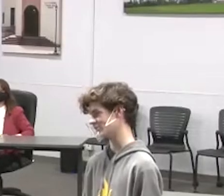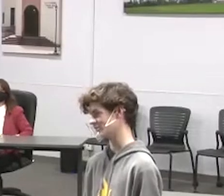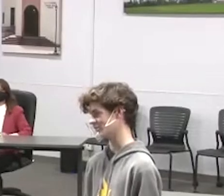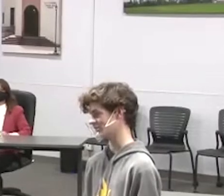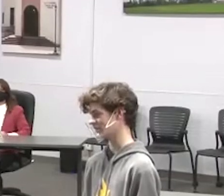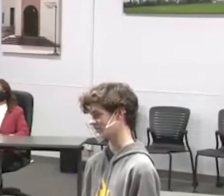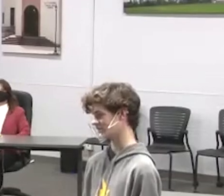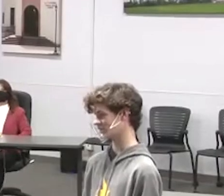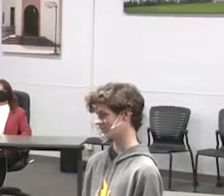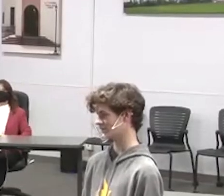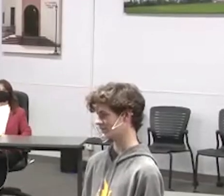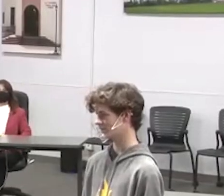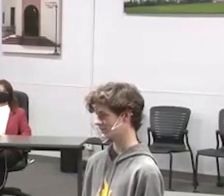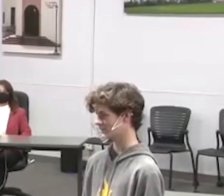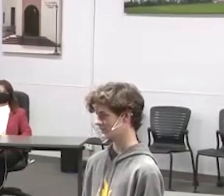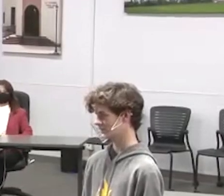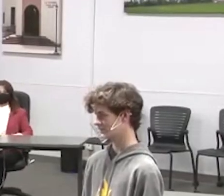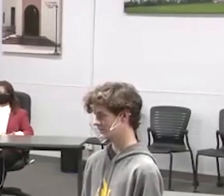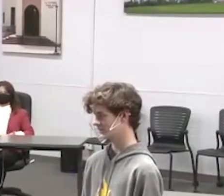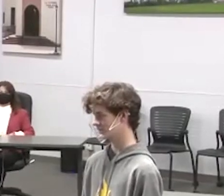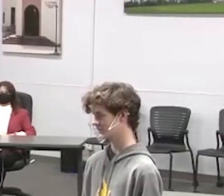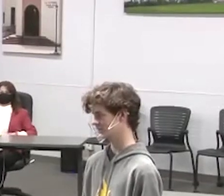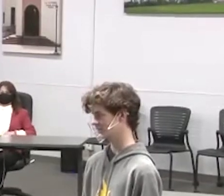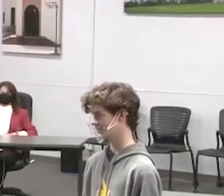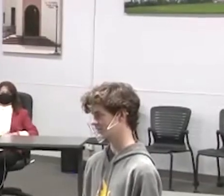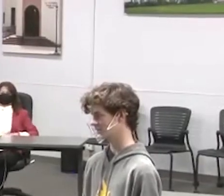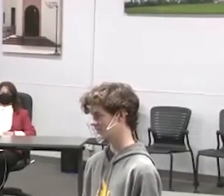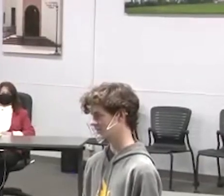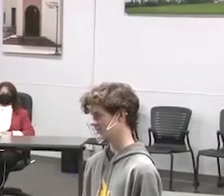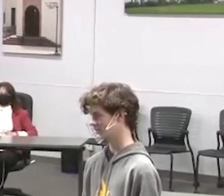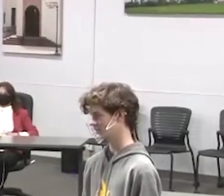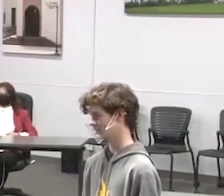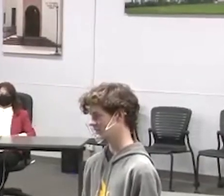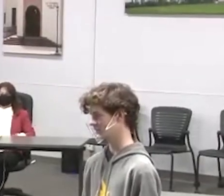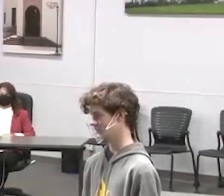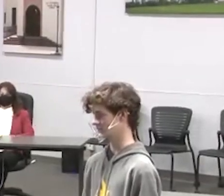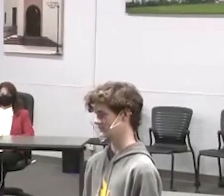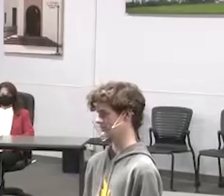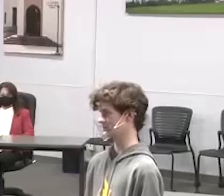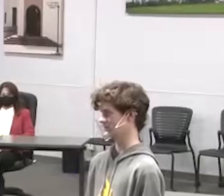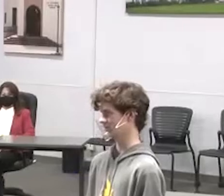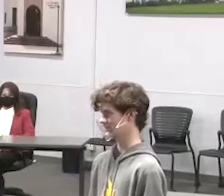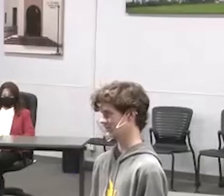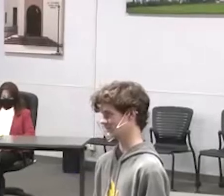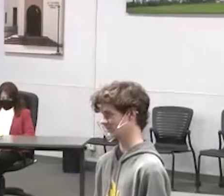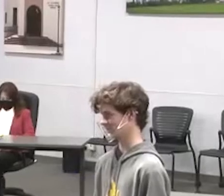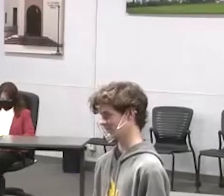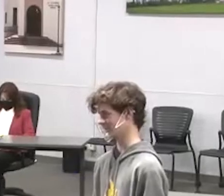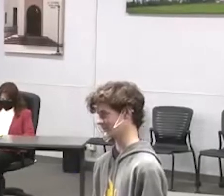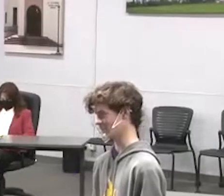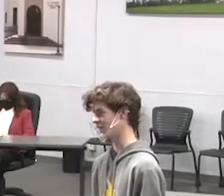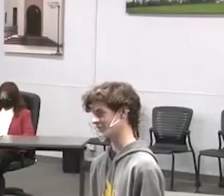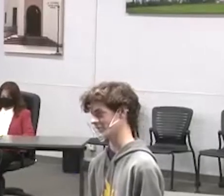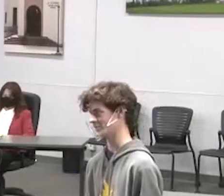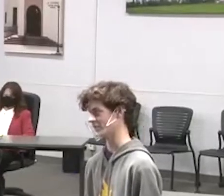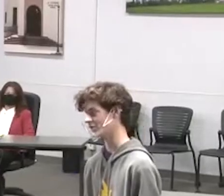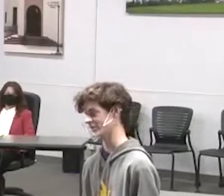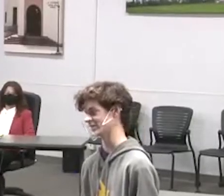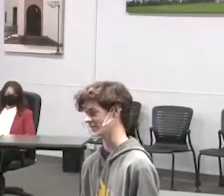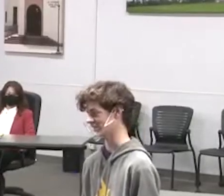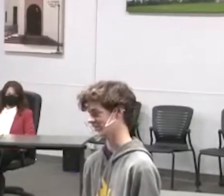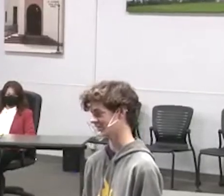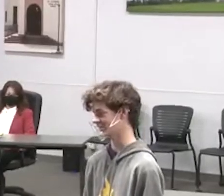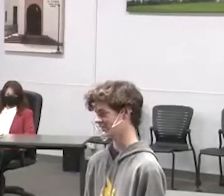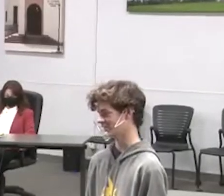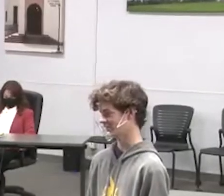faults be the news character well i always expect a man to be perfect and i think he should be i think it's impossible to be perfect